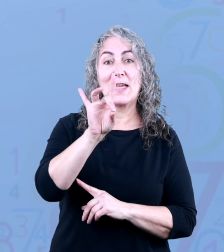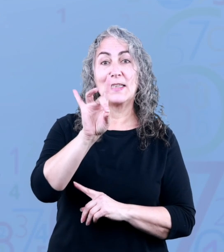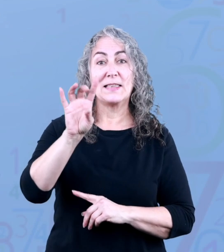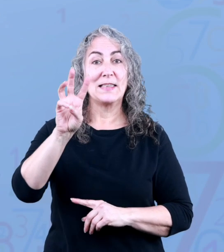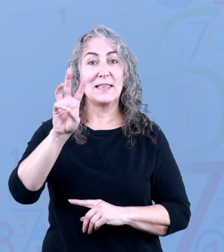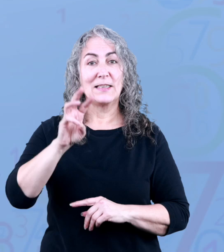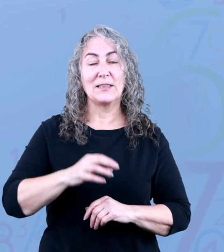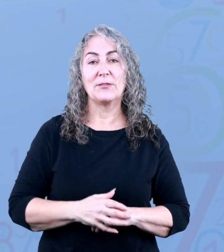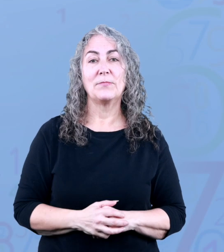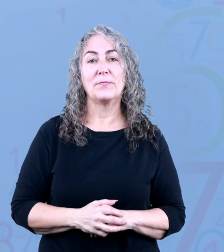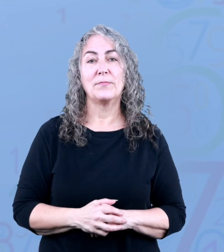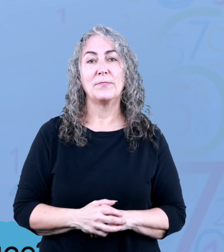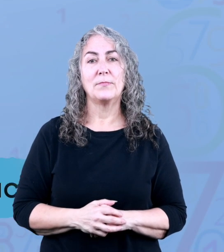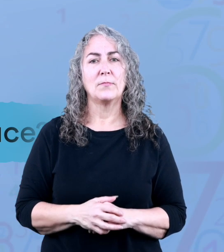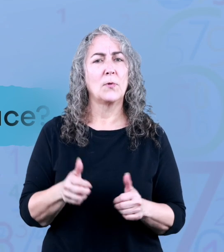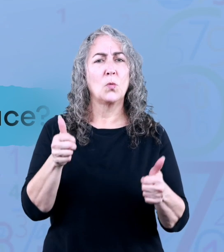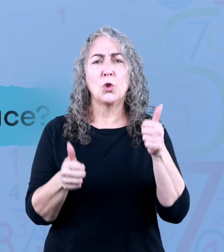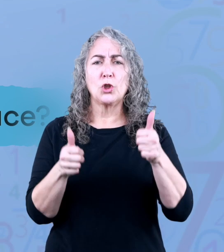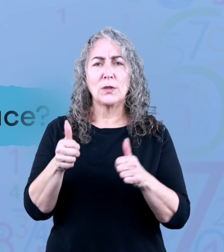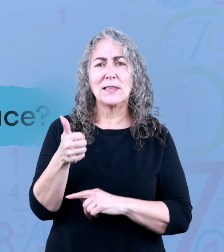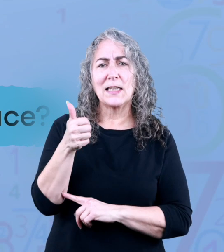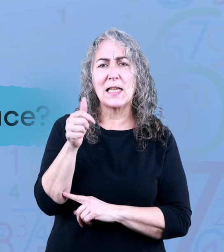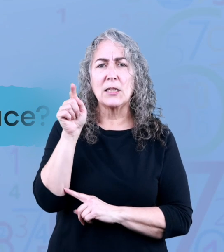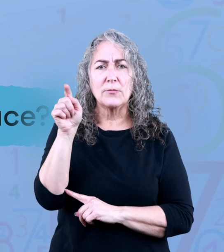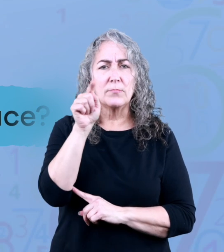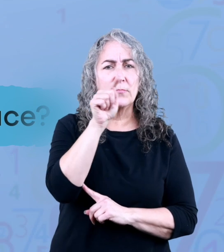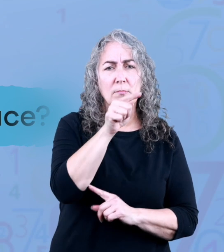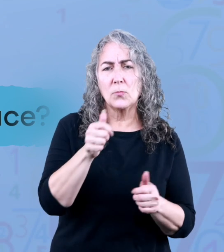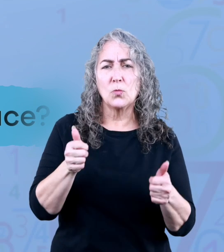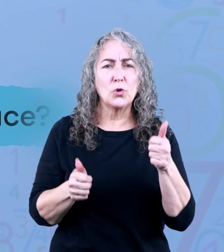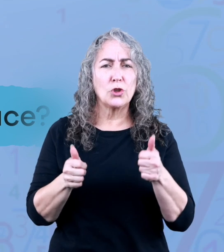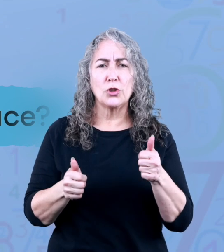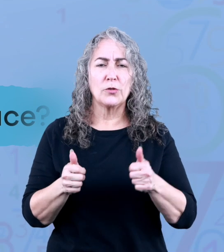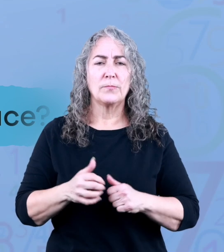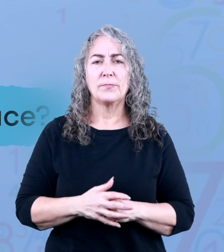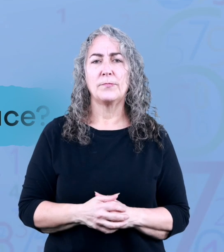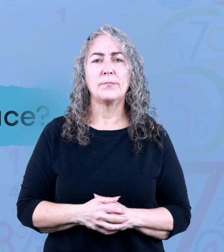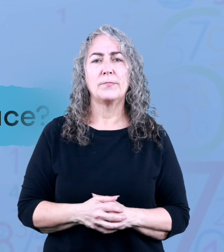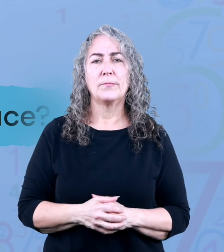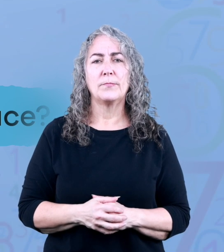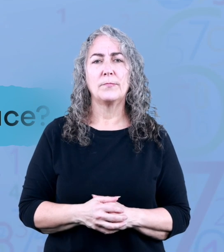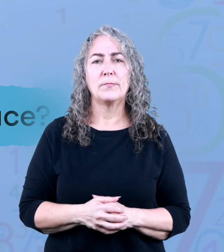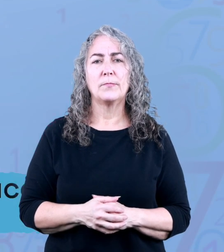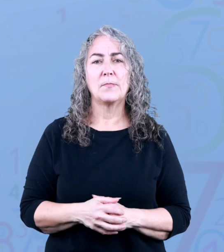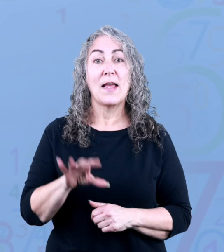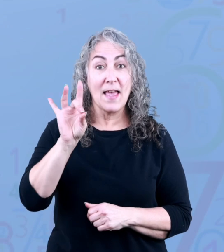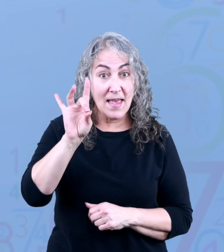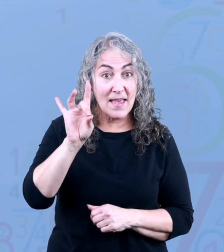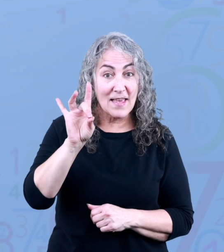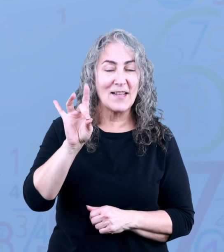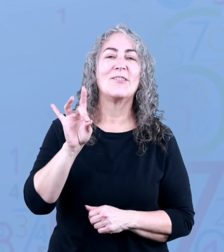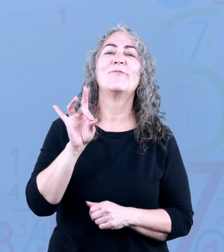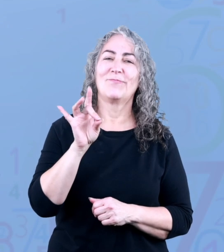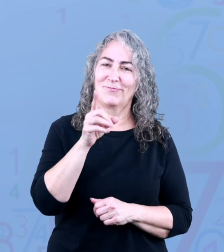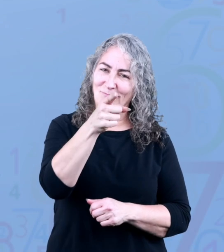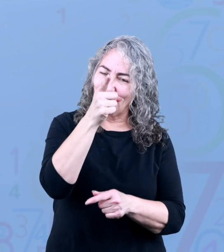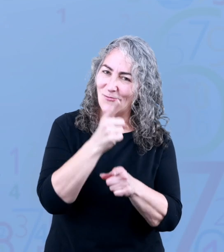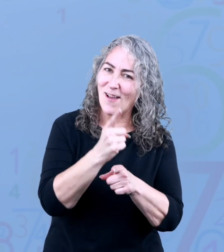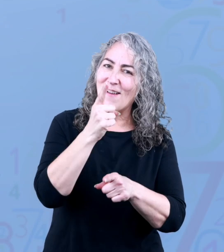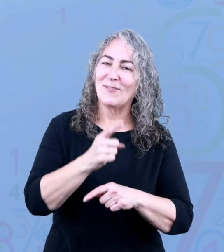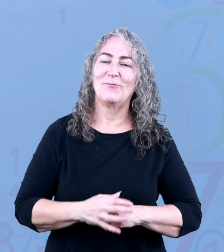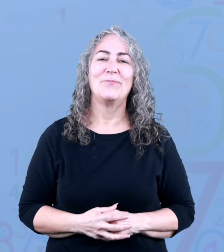seven hundred and eighty six which digit is in the tens place did you say eight